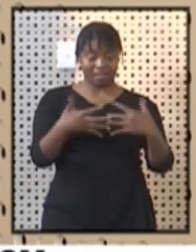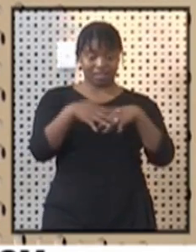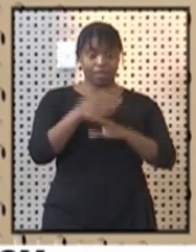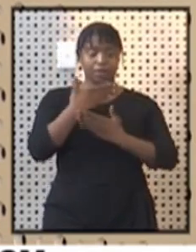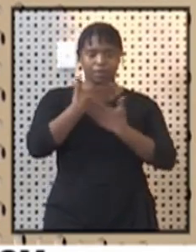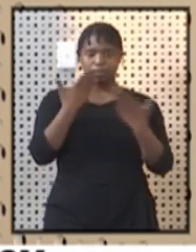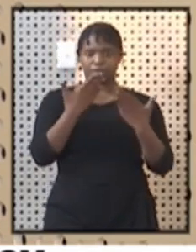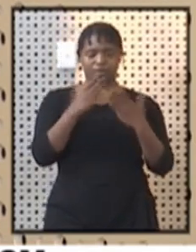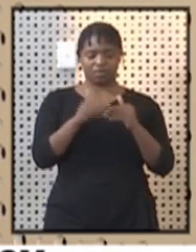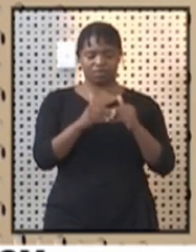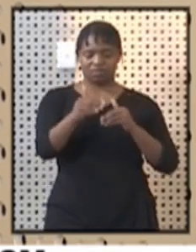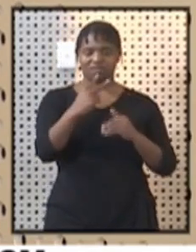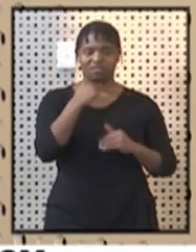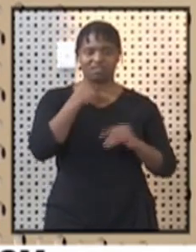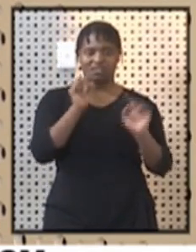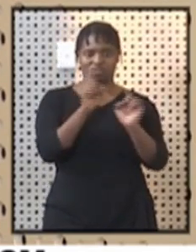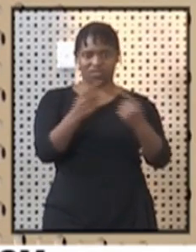sector.